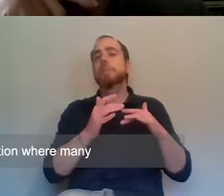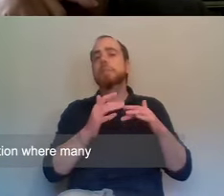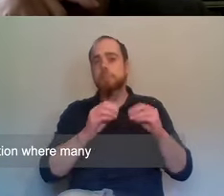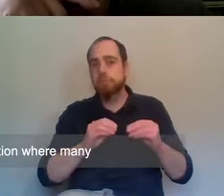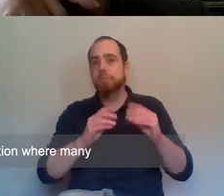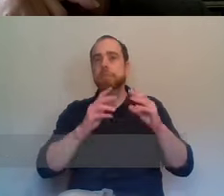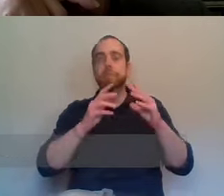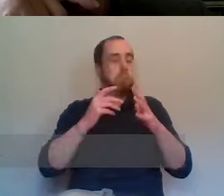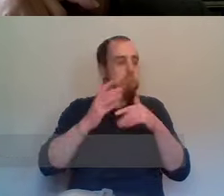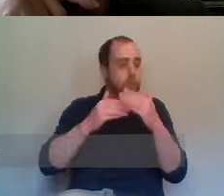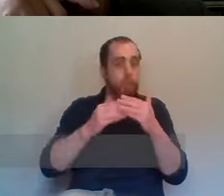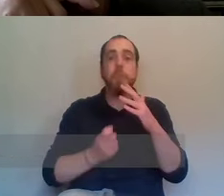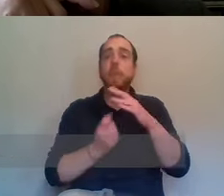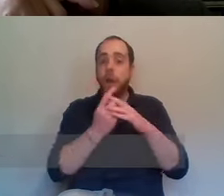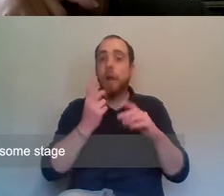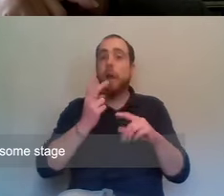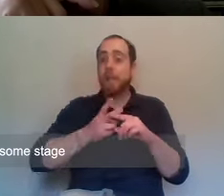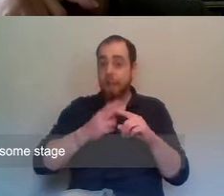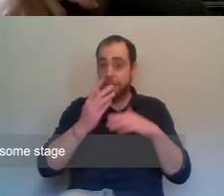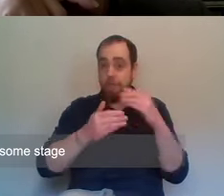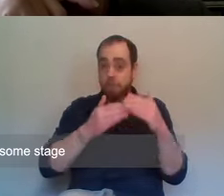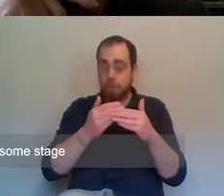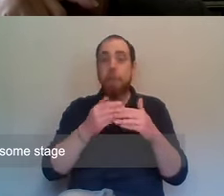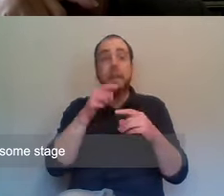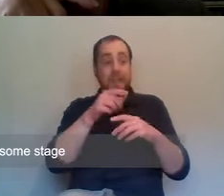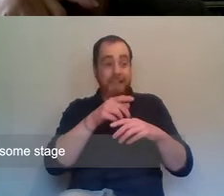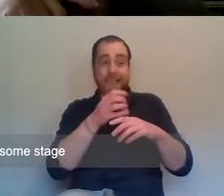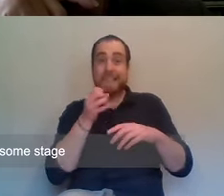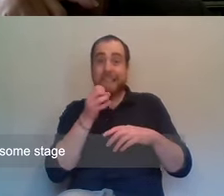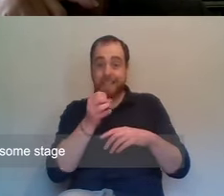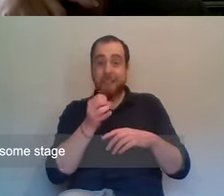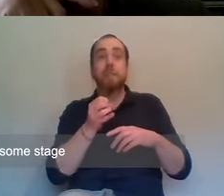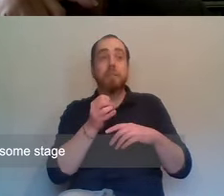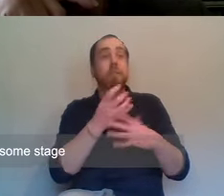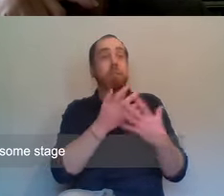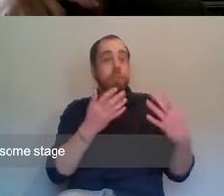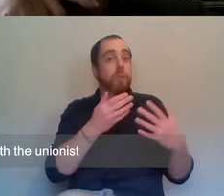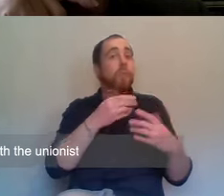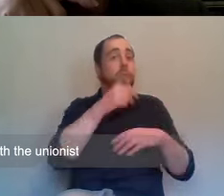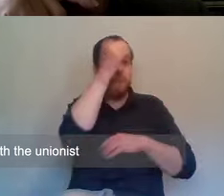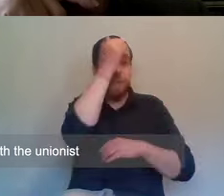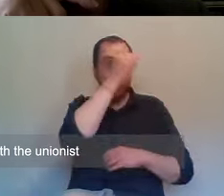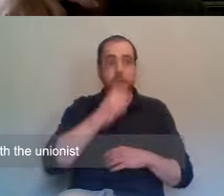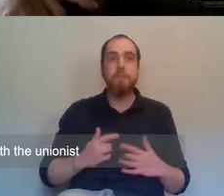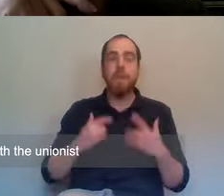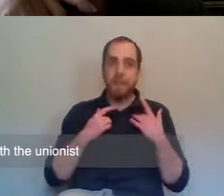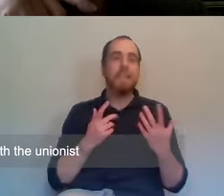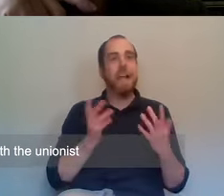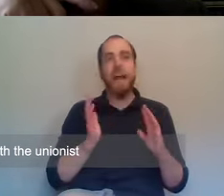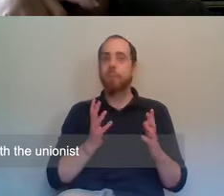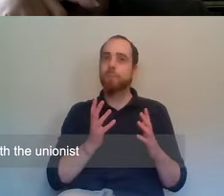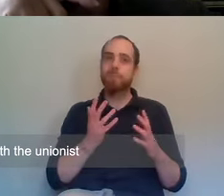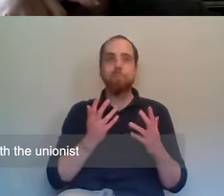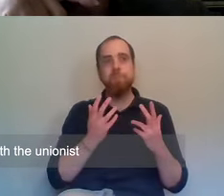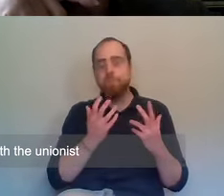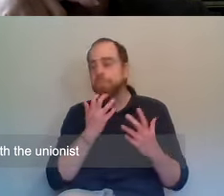Catholics feel that they must, at some states, integrate, or, well, work